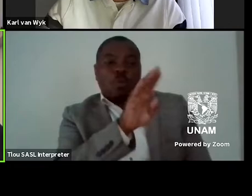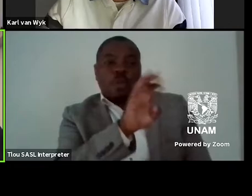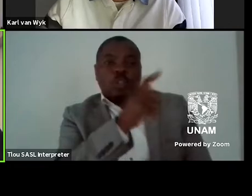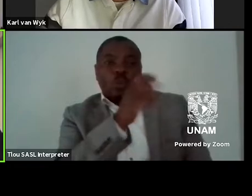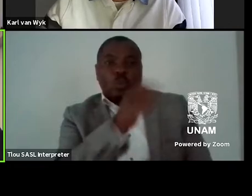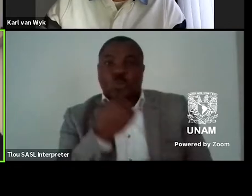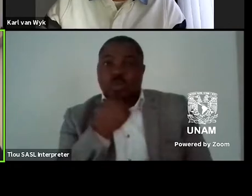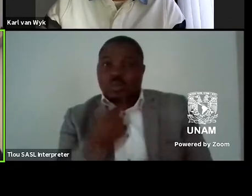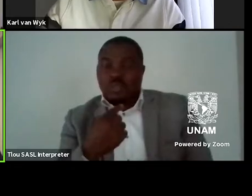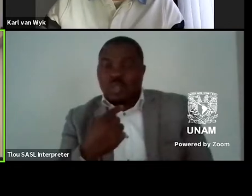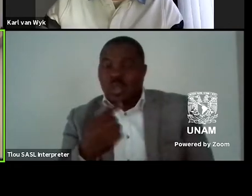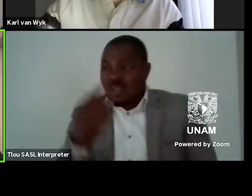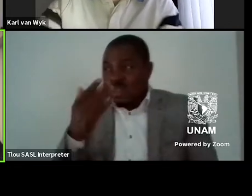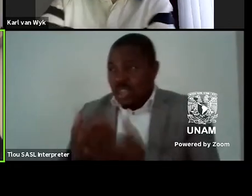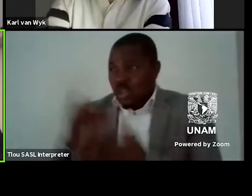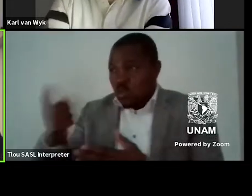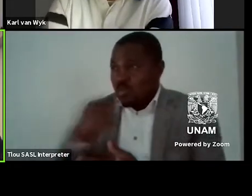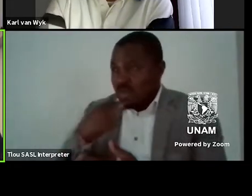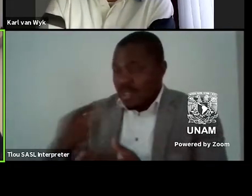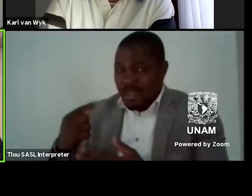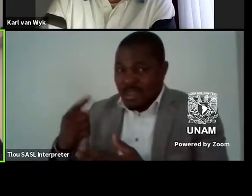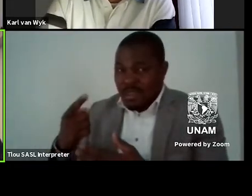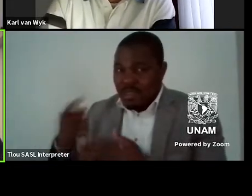argue in the same direction